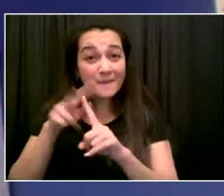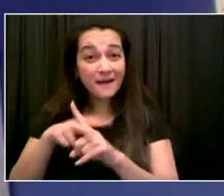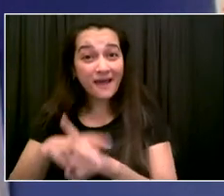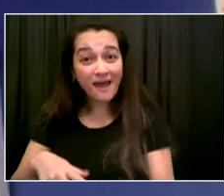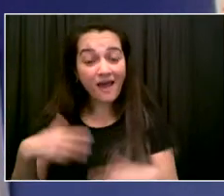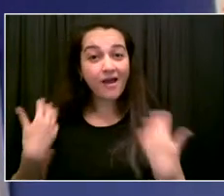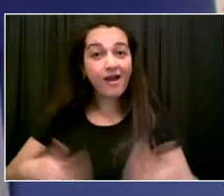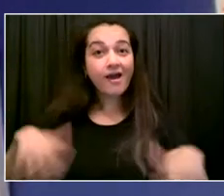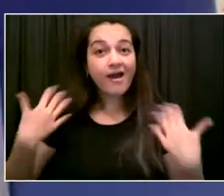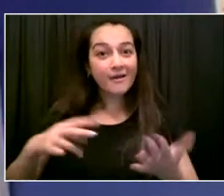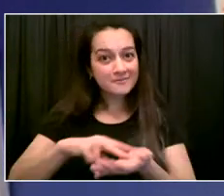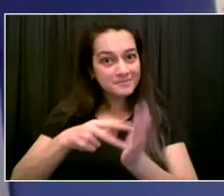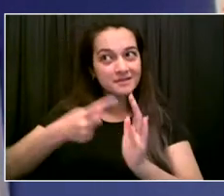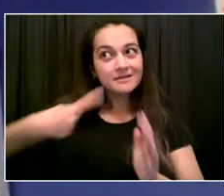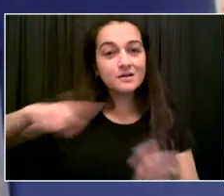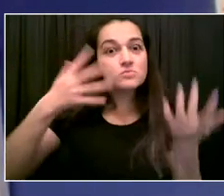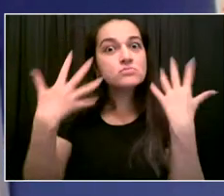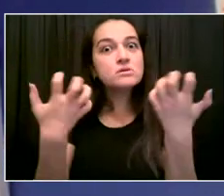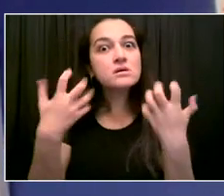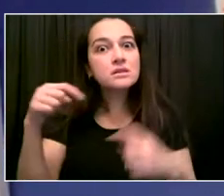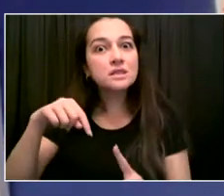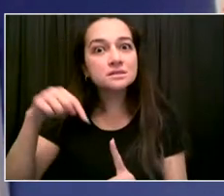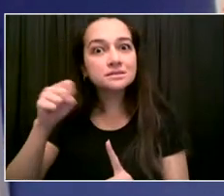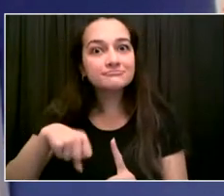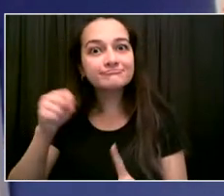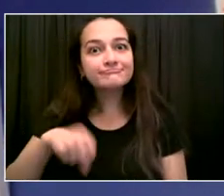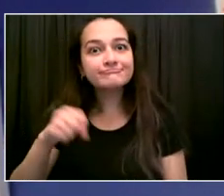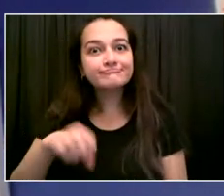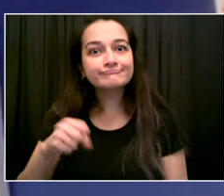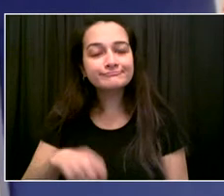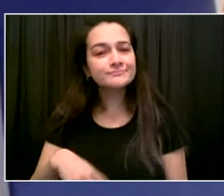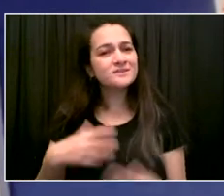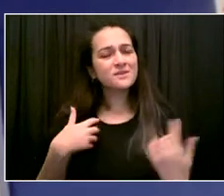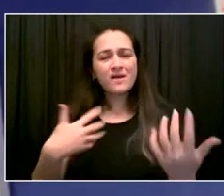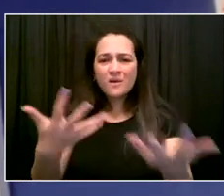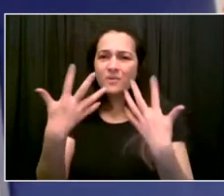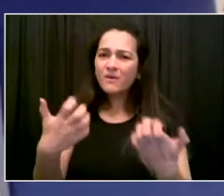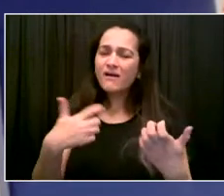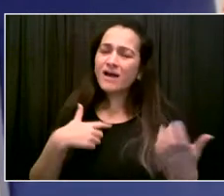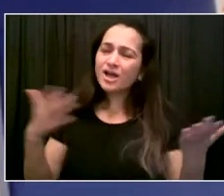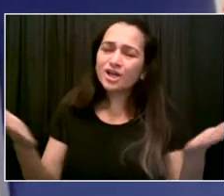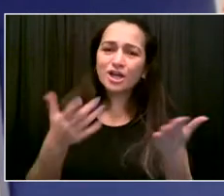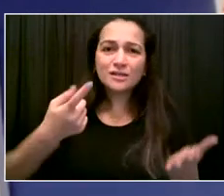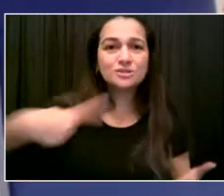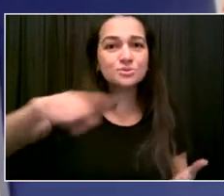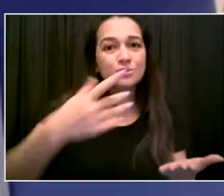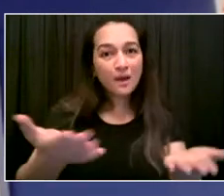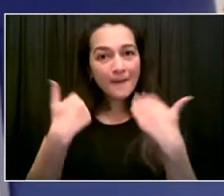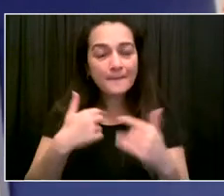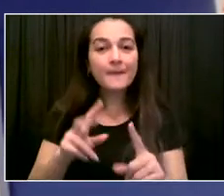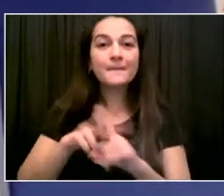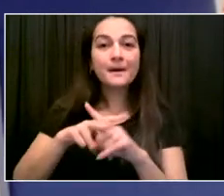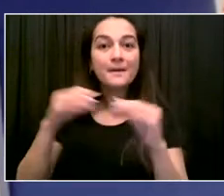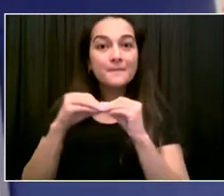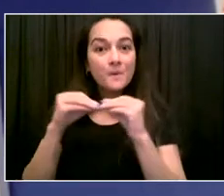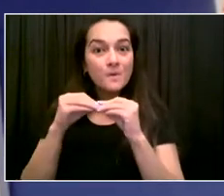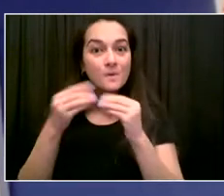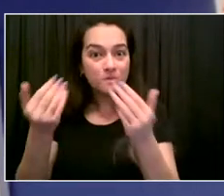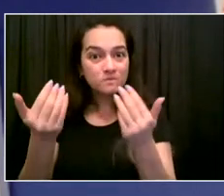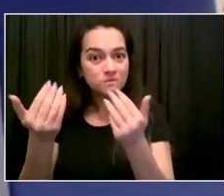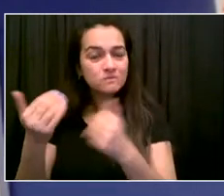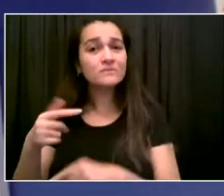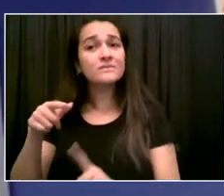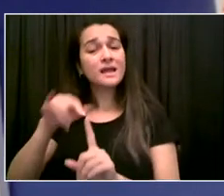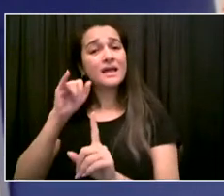And I want to urge my colleagues to do the same, especially as we try to get more folks, their rental assistance and the Excluded Workers